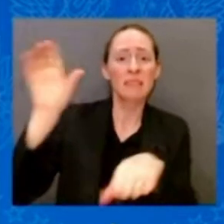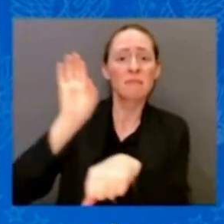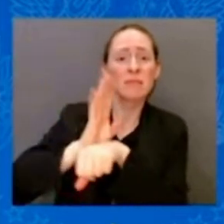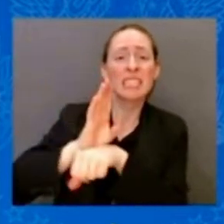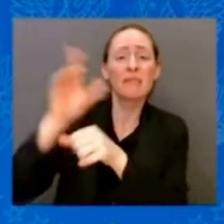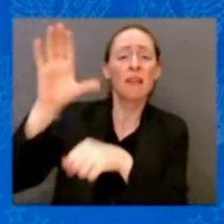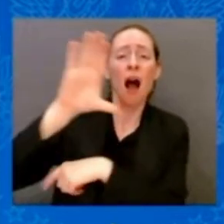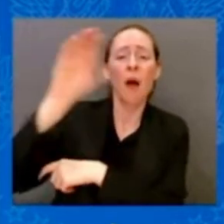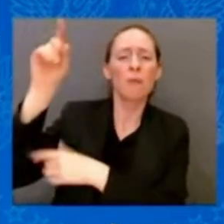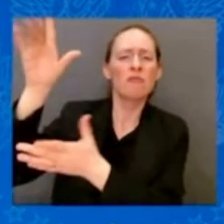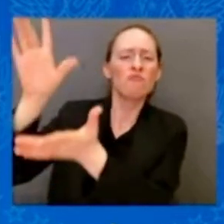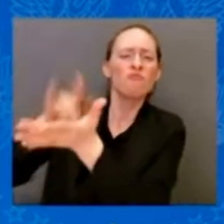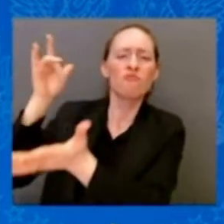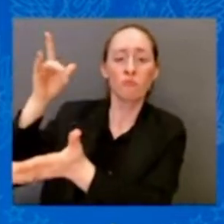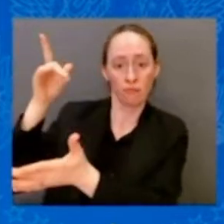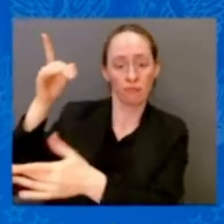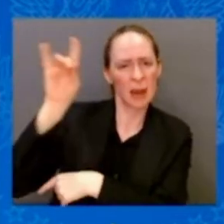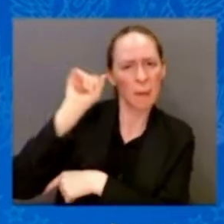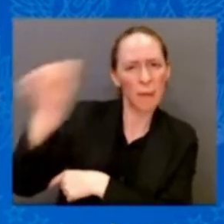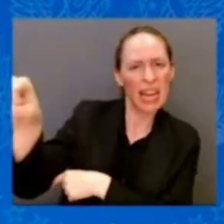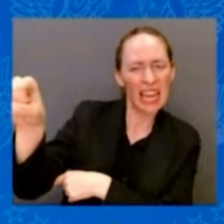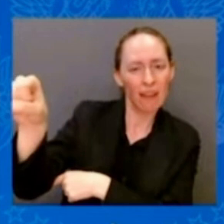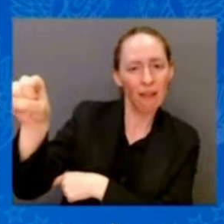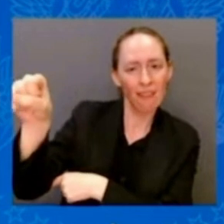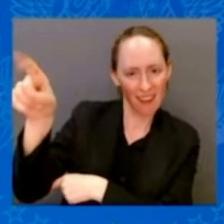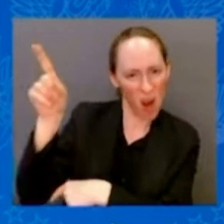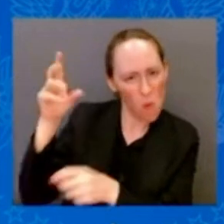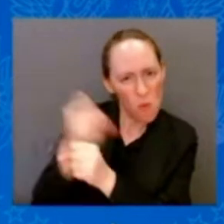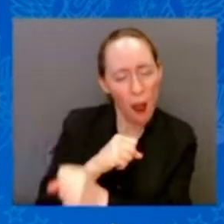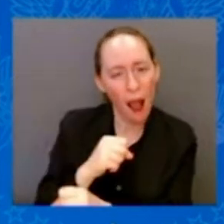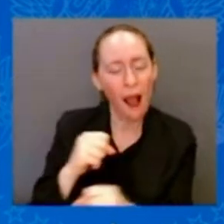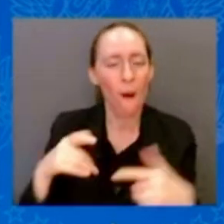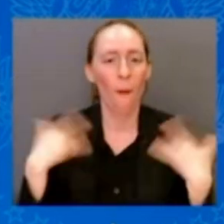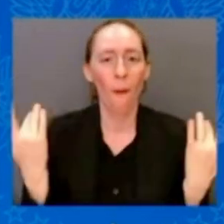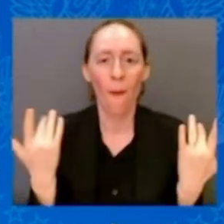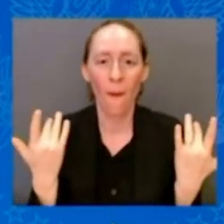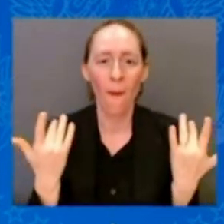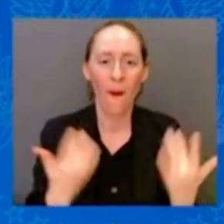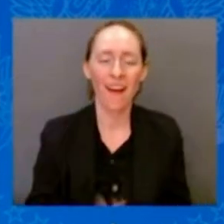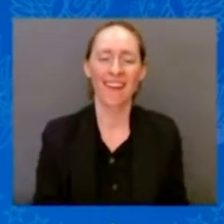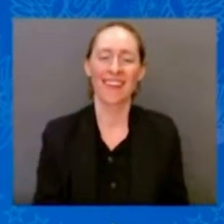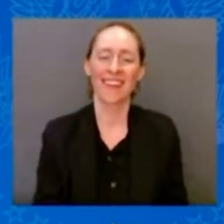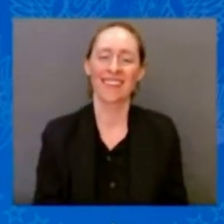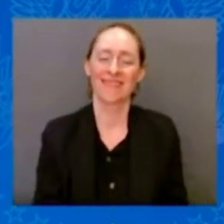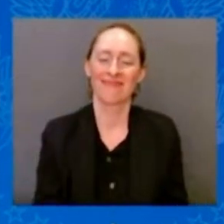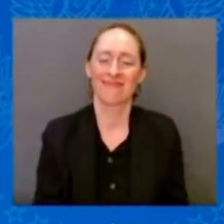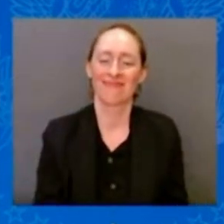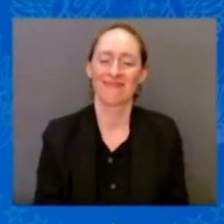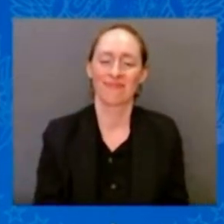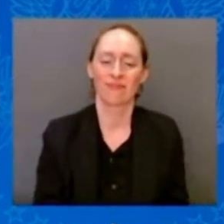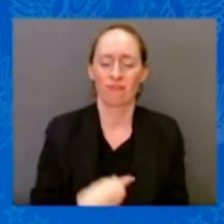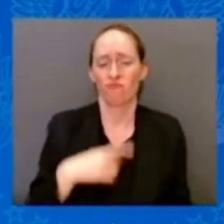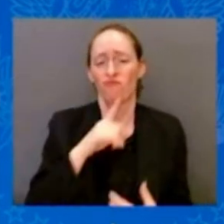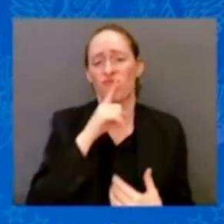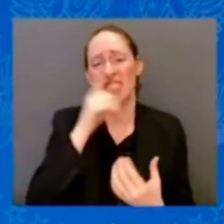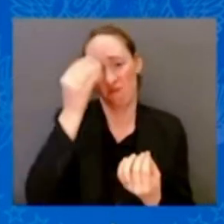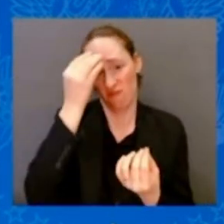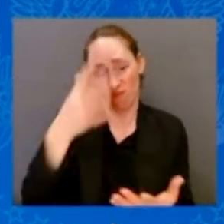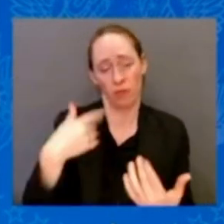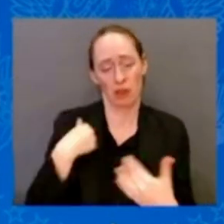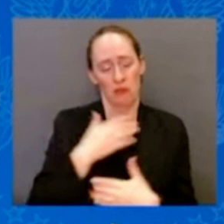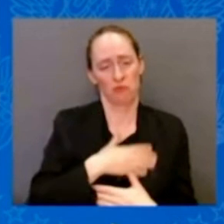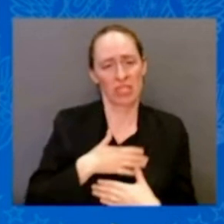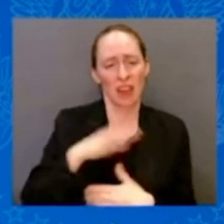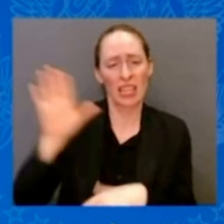I am so much appreciated the work he's doing to lower the medication price